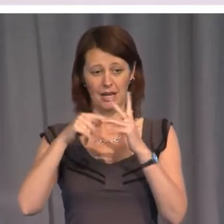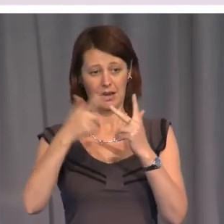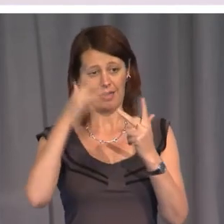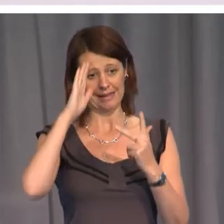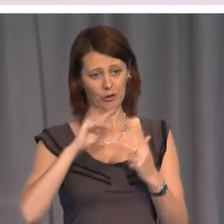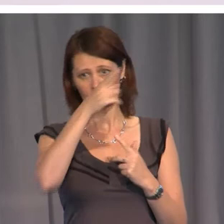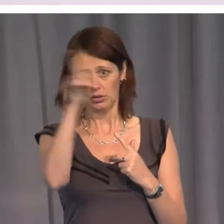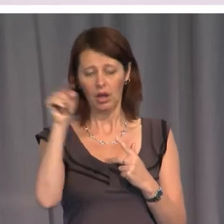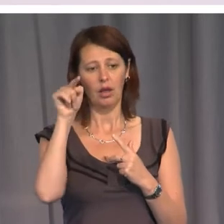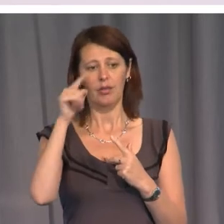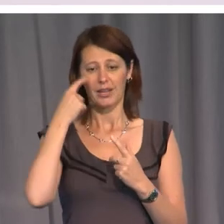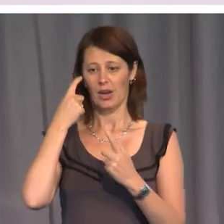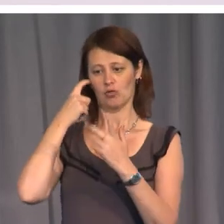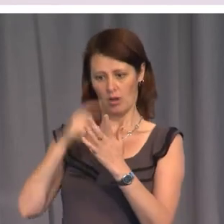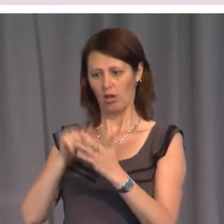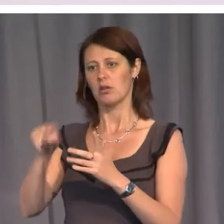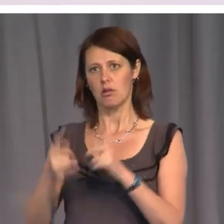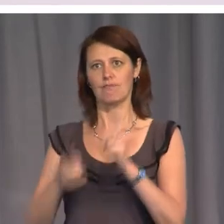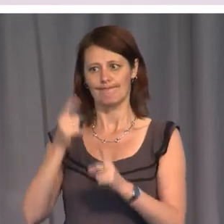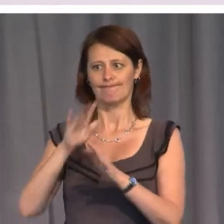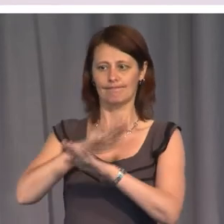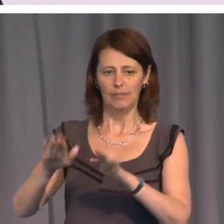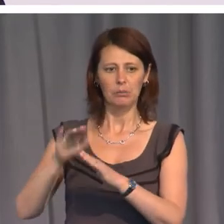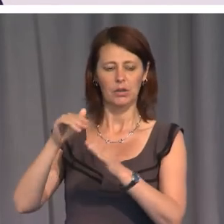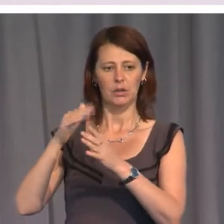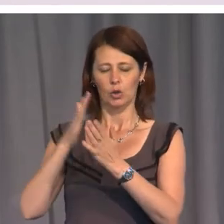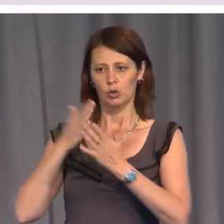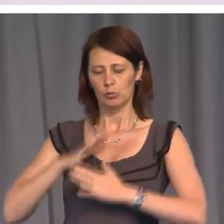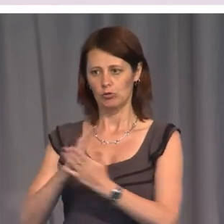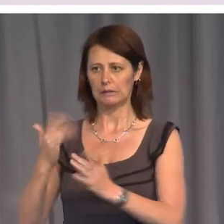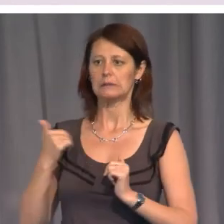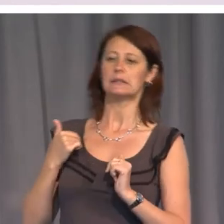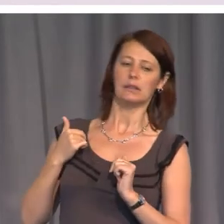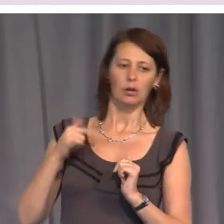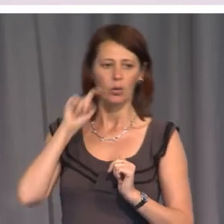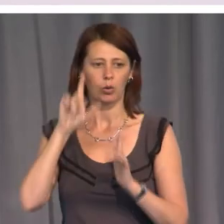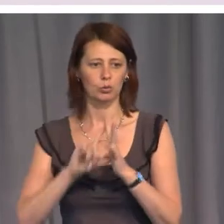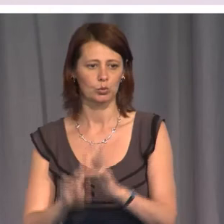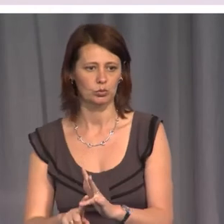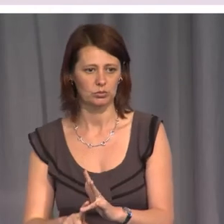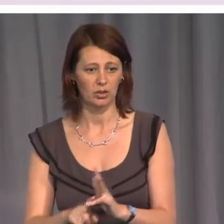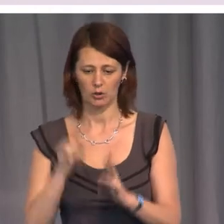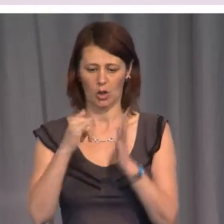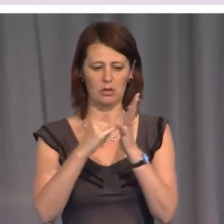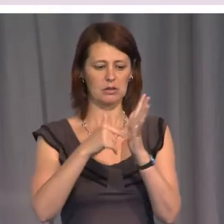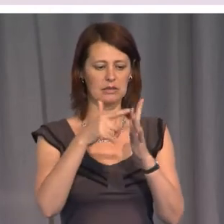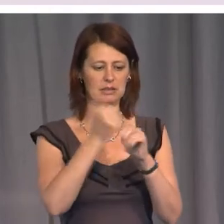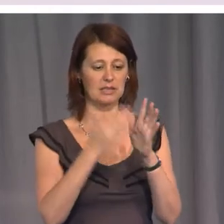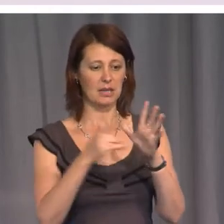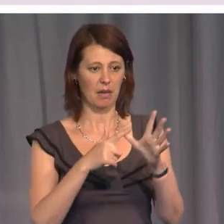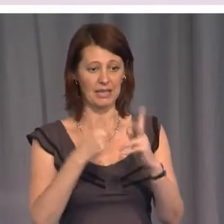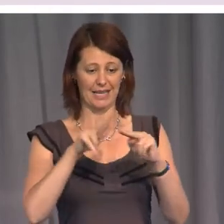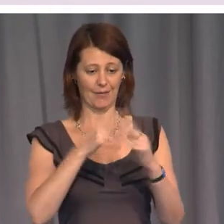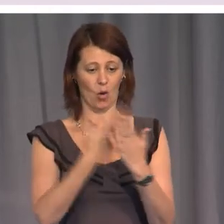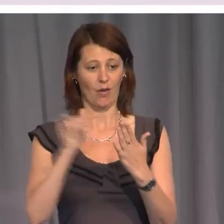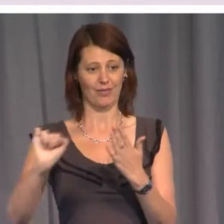recognize that violating human rights is a game not worth the candle. The stigma of being on the Magnitsky list, of